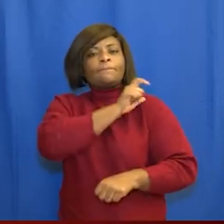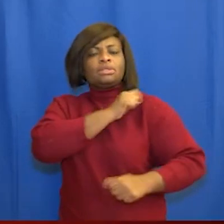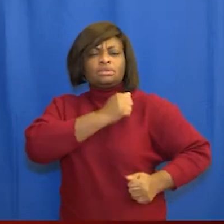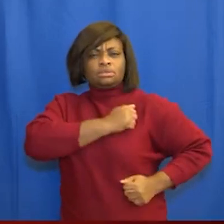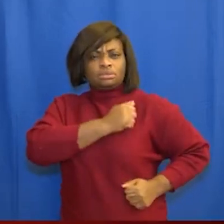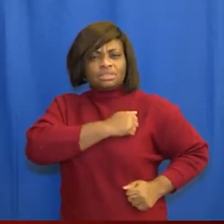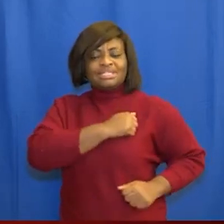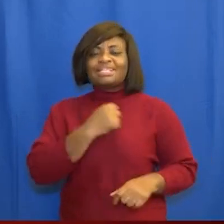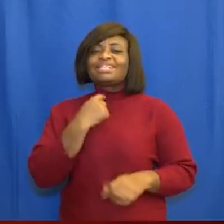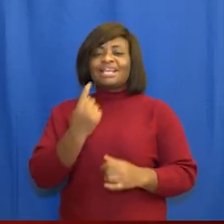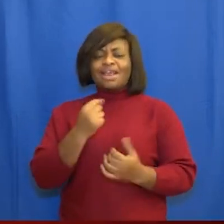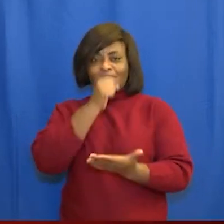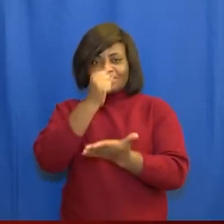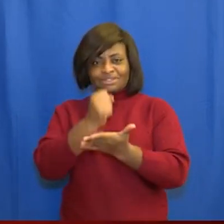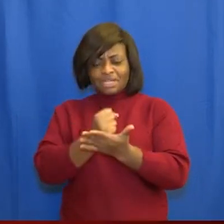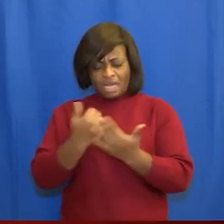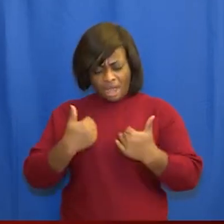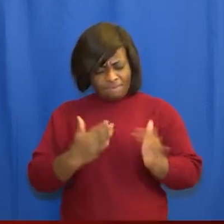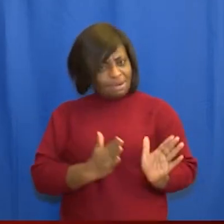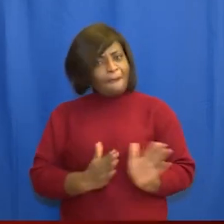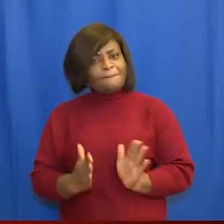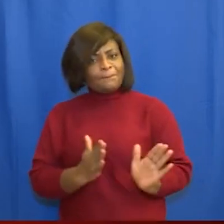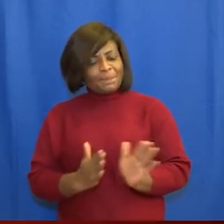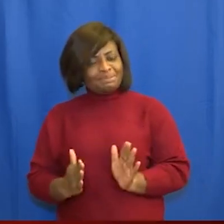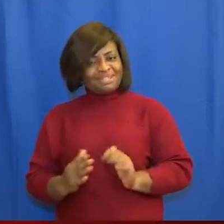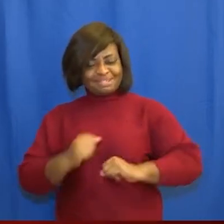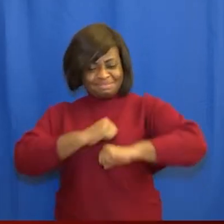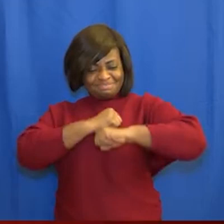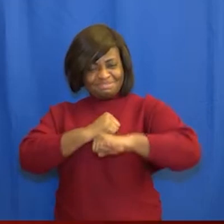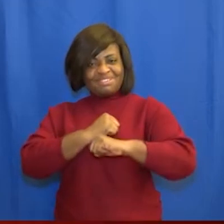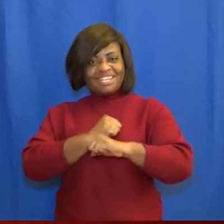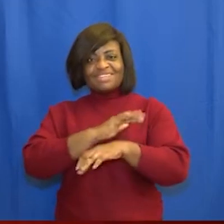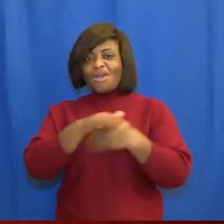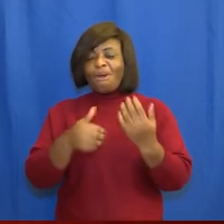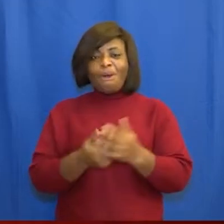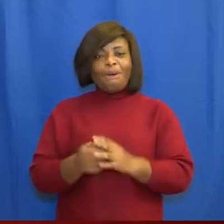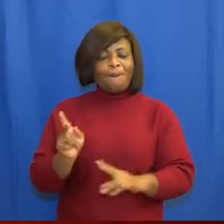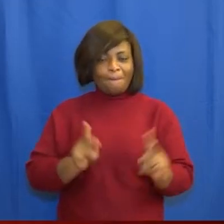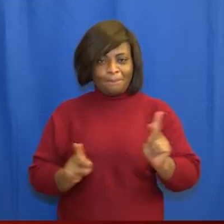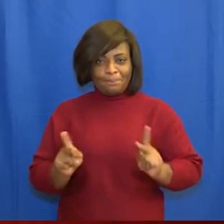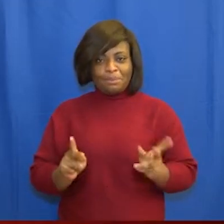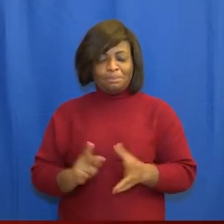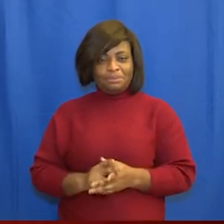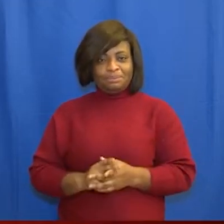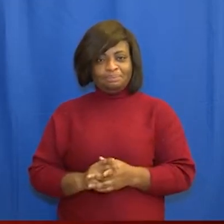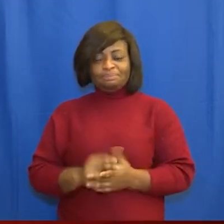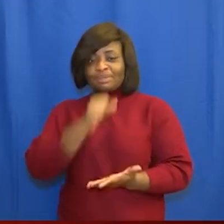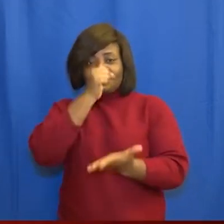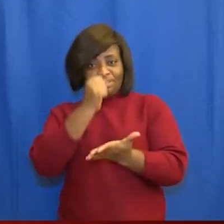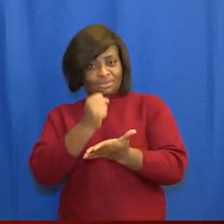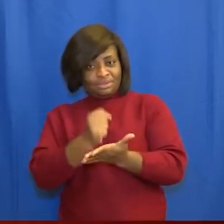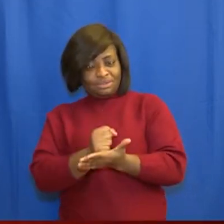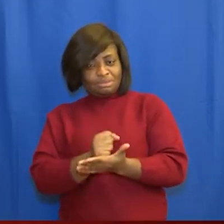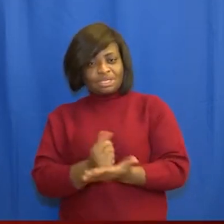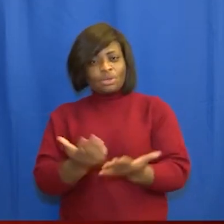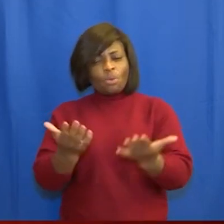that they have made adequate preparations to protect the sanctity of the process they have assured me of